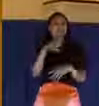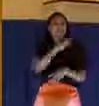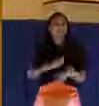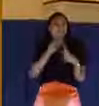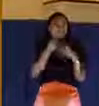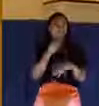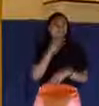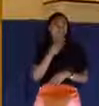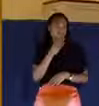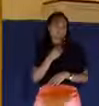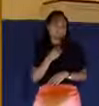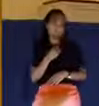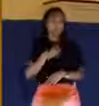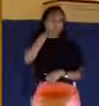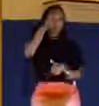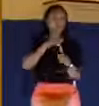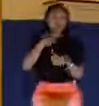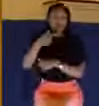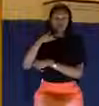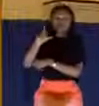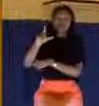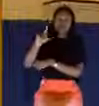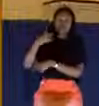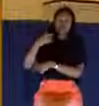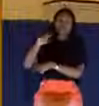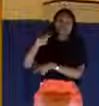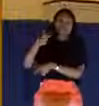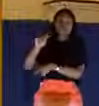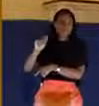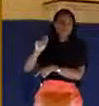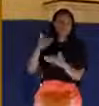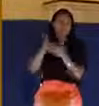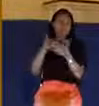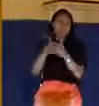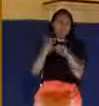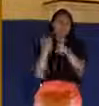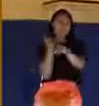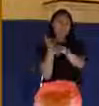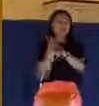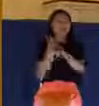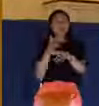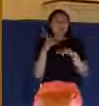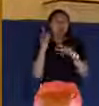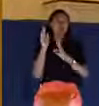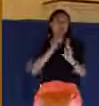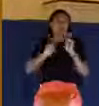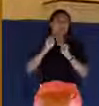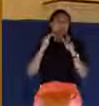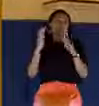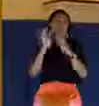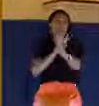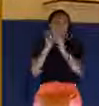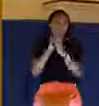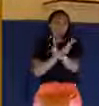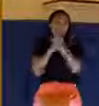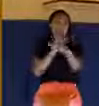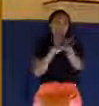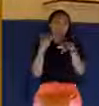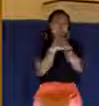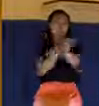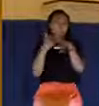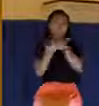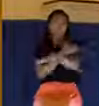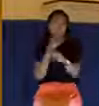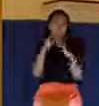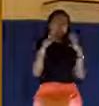located near a well-traveled highway. And so people going to and fro in Jerusalem would see this and they would see this sign. It was the custom